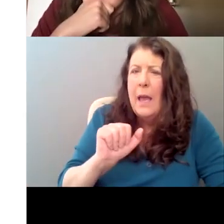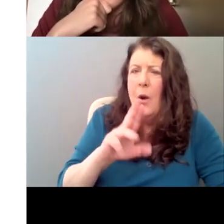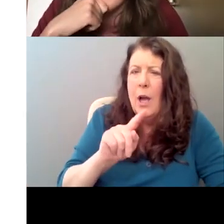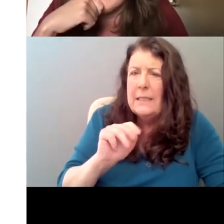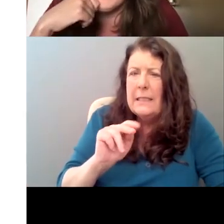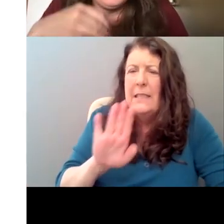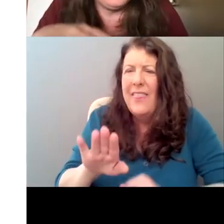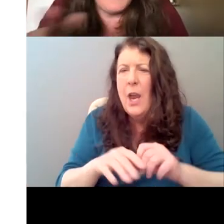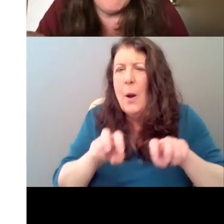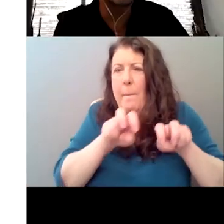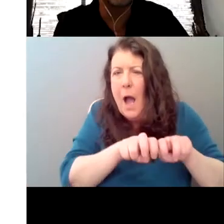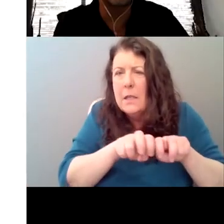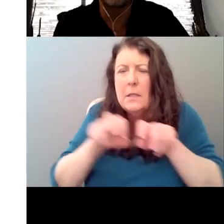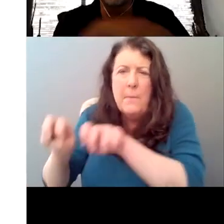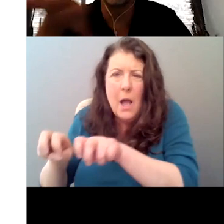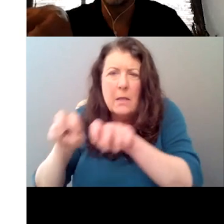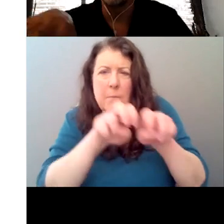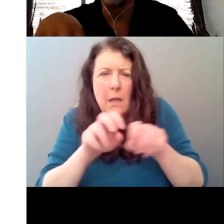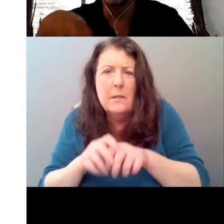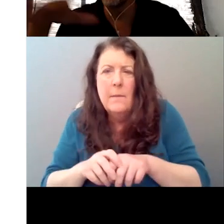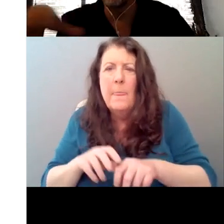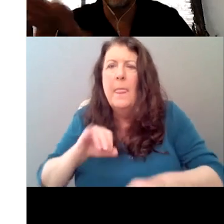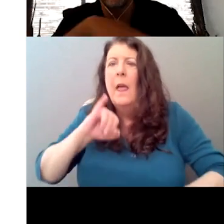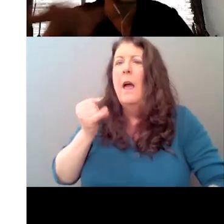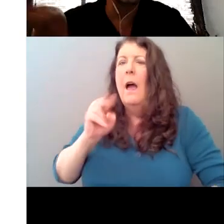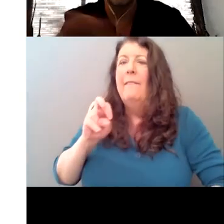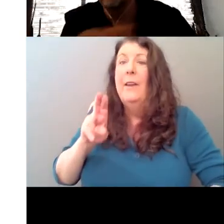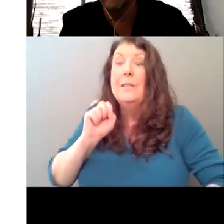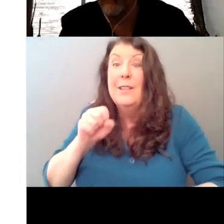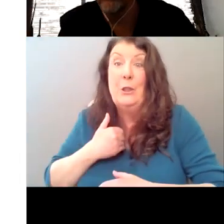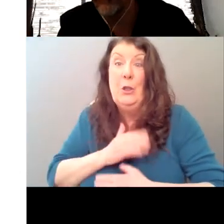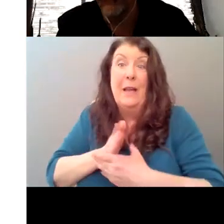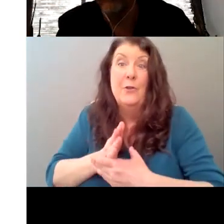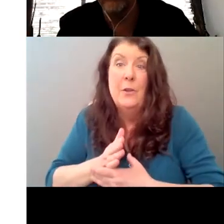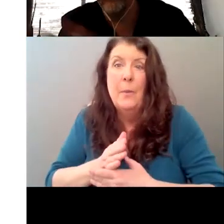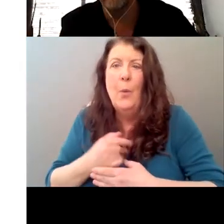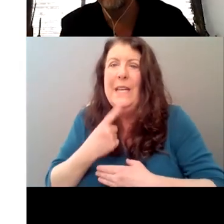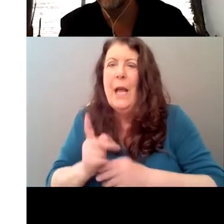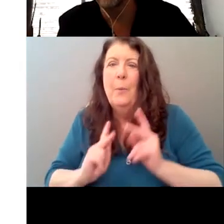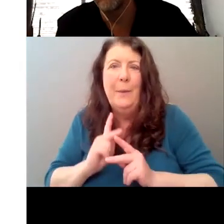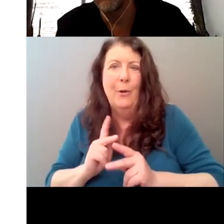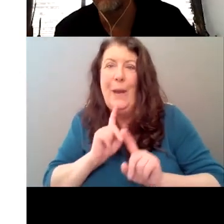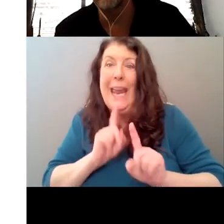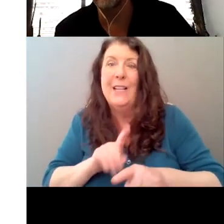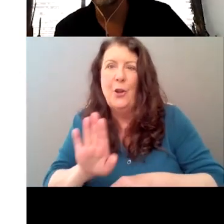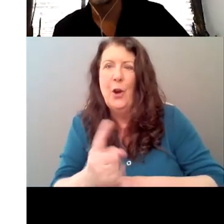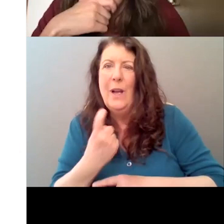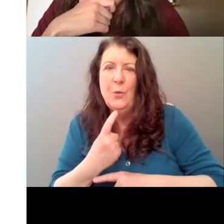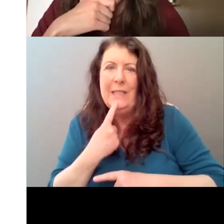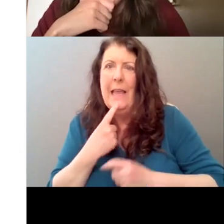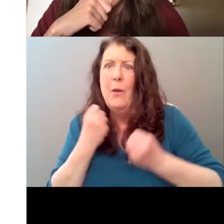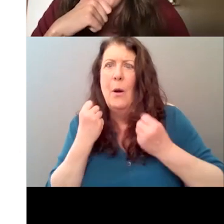I don't know. Um, yeah. And we always tell people, sorry. We always tell people there's so many different ways to do it. Just look at a few scripts.